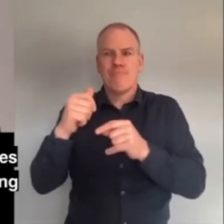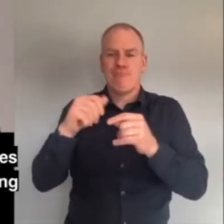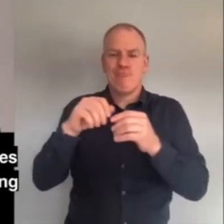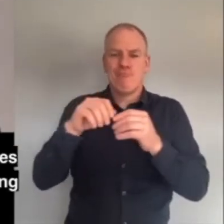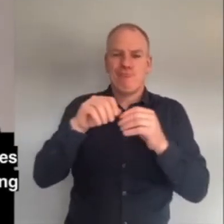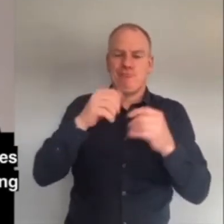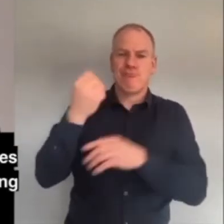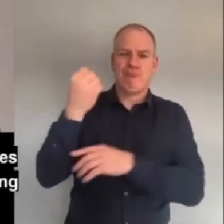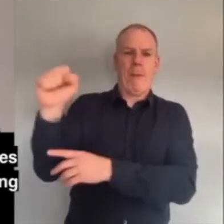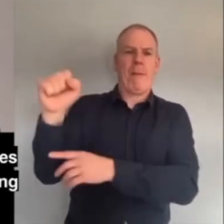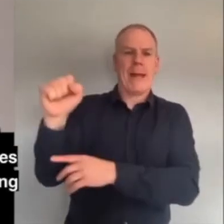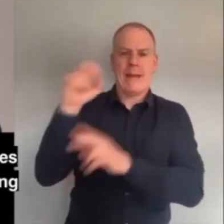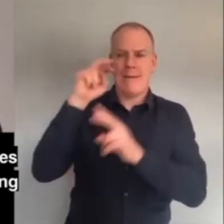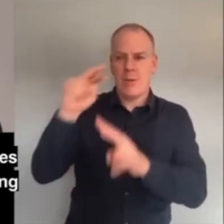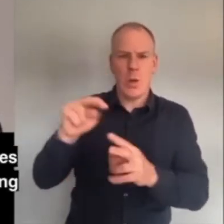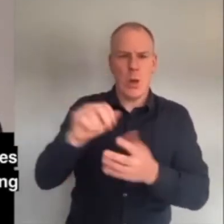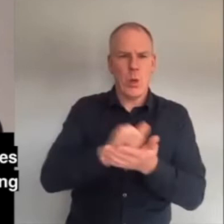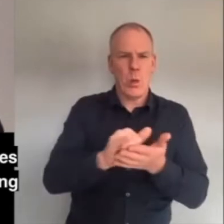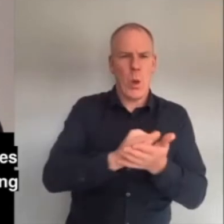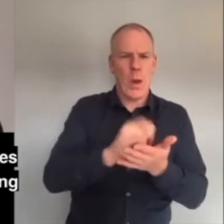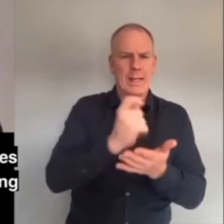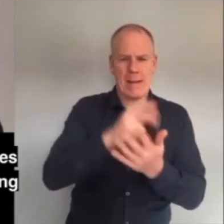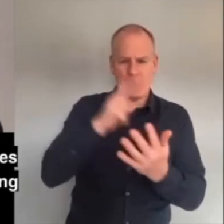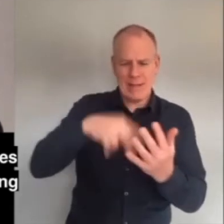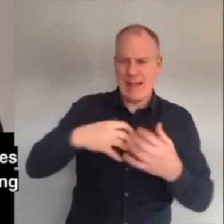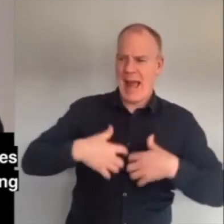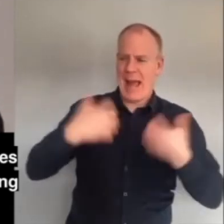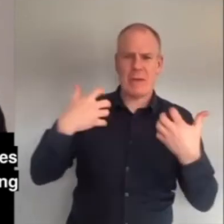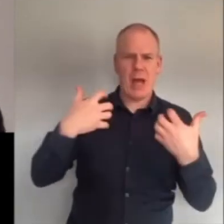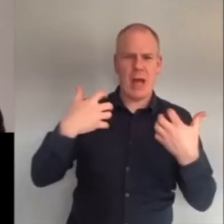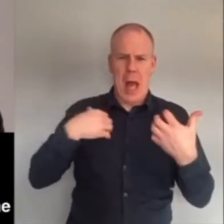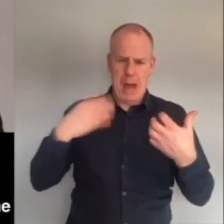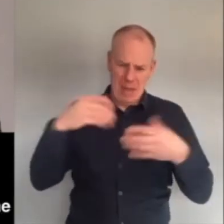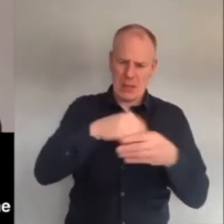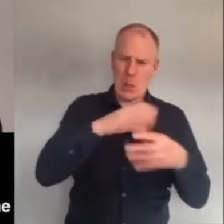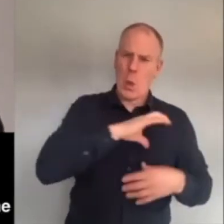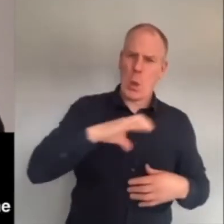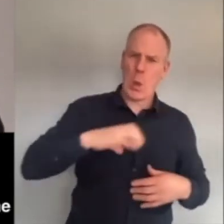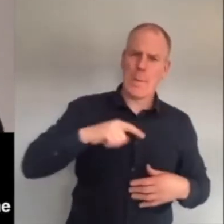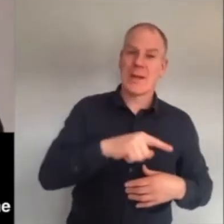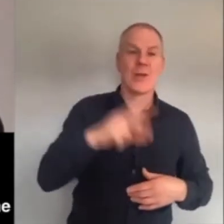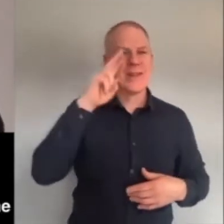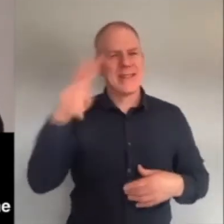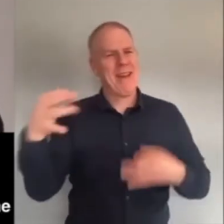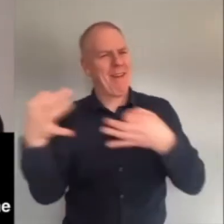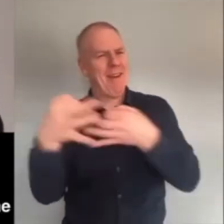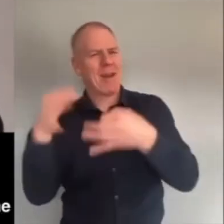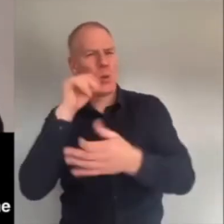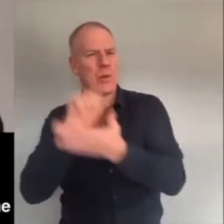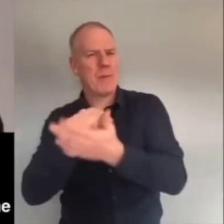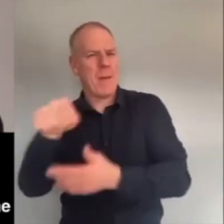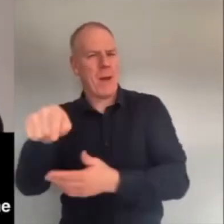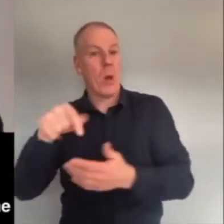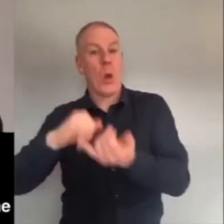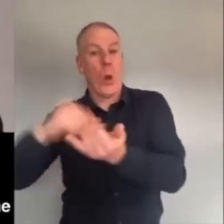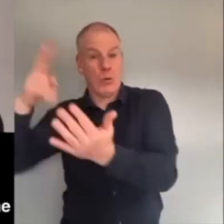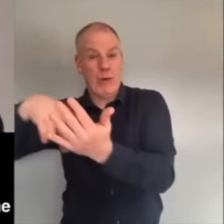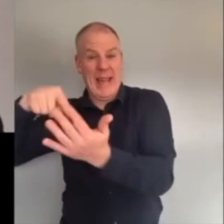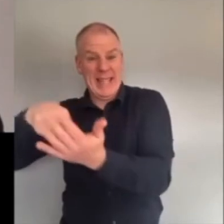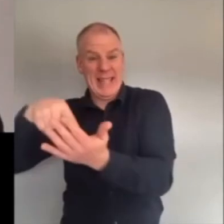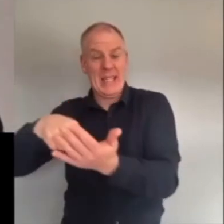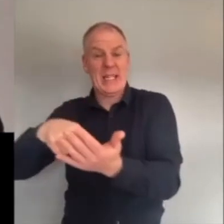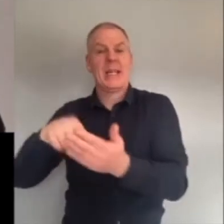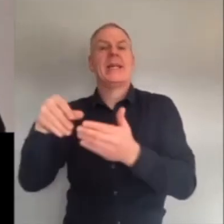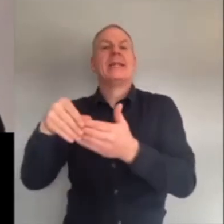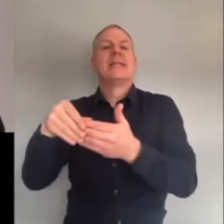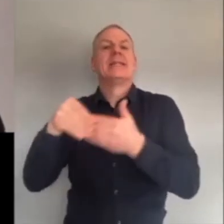Times readers will sometimes get angry because they feel they belong to a club. You see this very strongly with The Guardian. Guardian readers saved